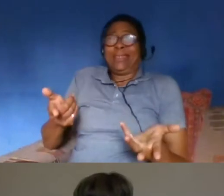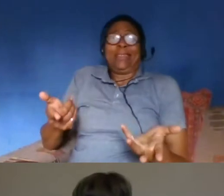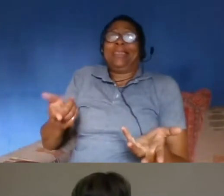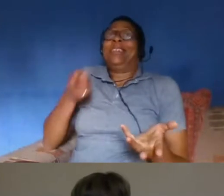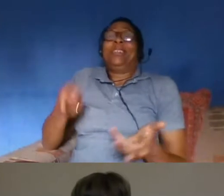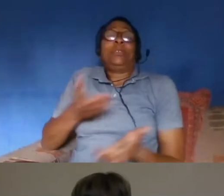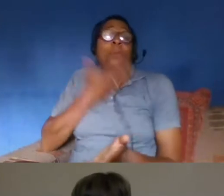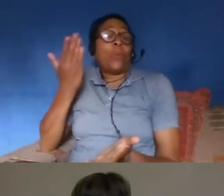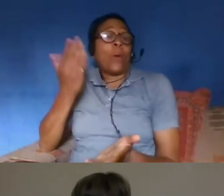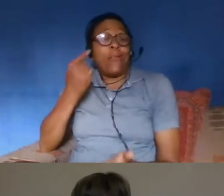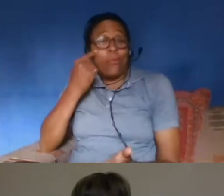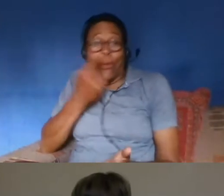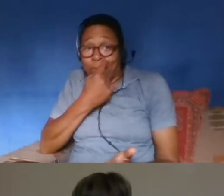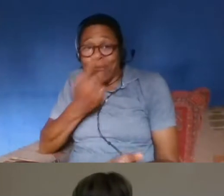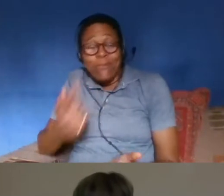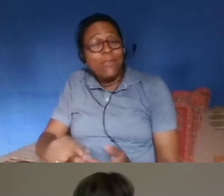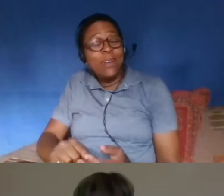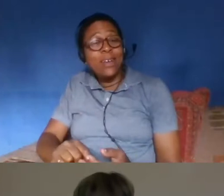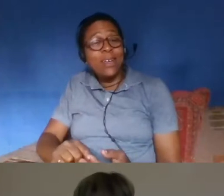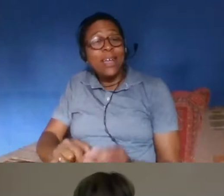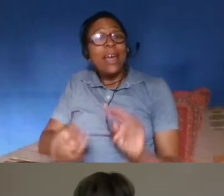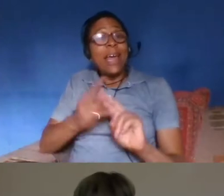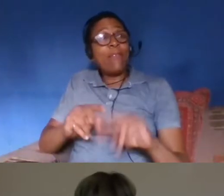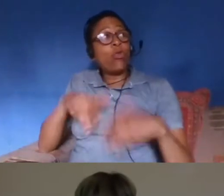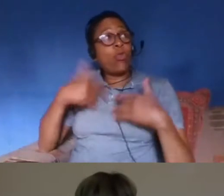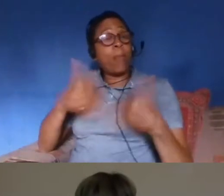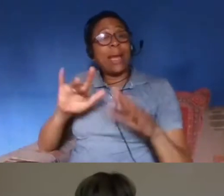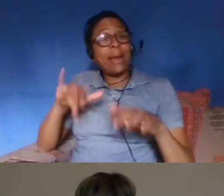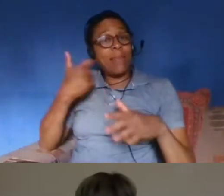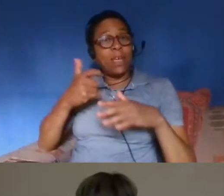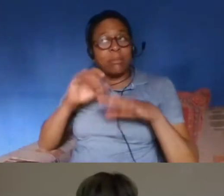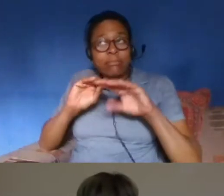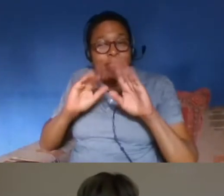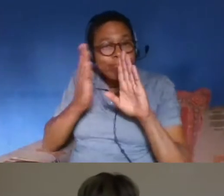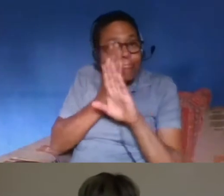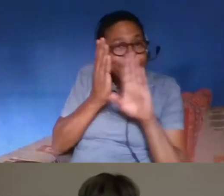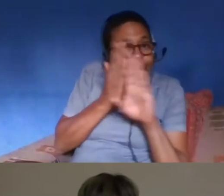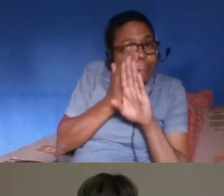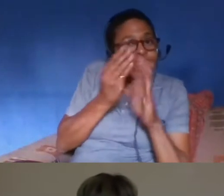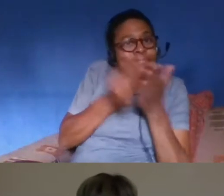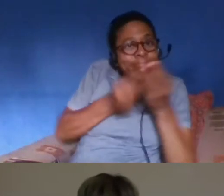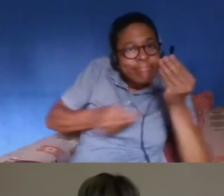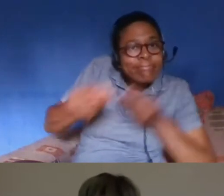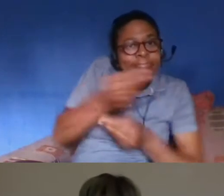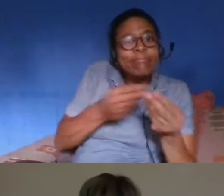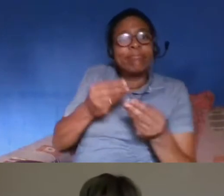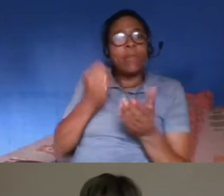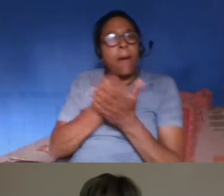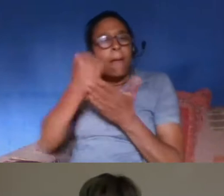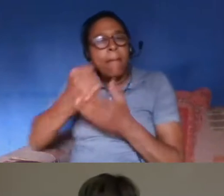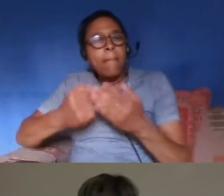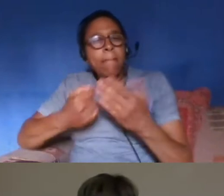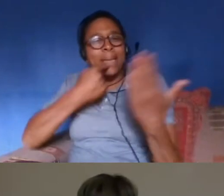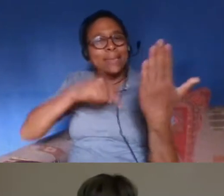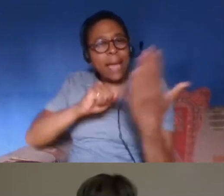don't have much proof of that if you've been living under the radar you you don't have the kind of bank statements or utility bills or council tax